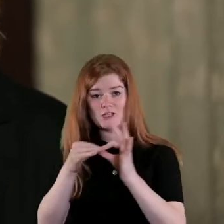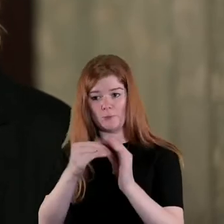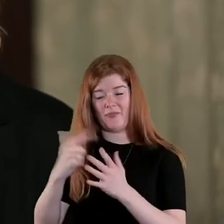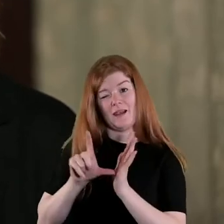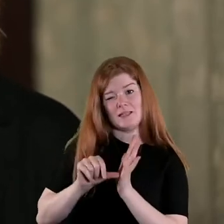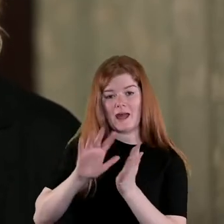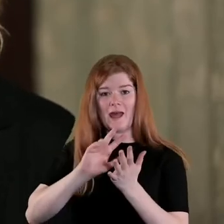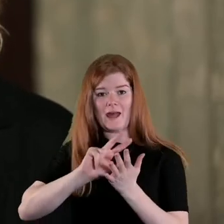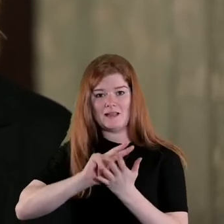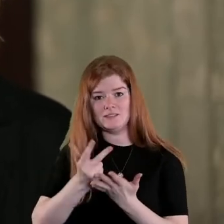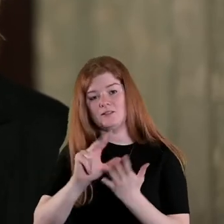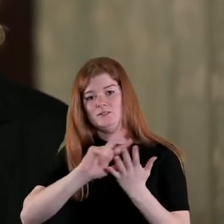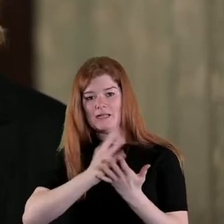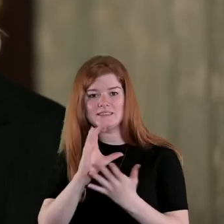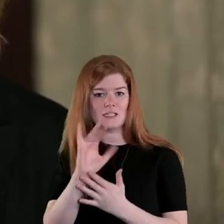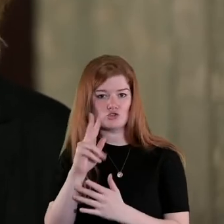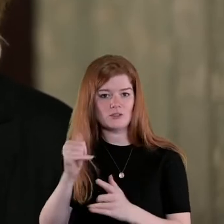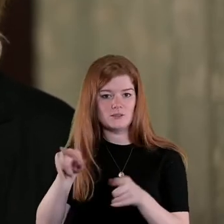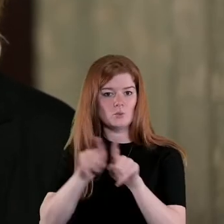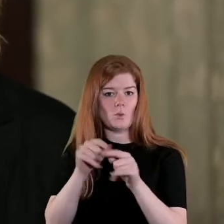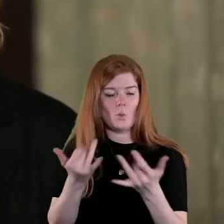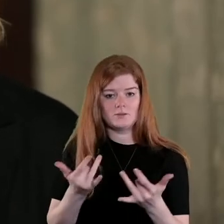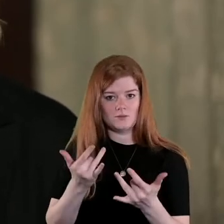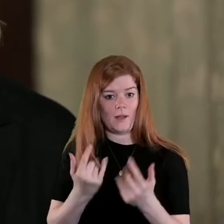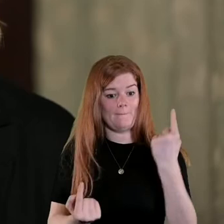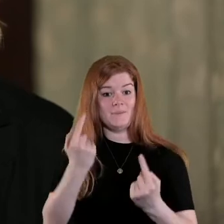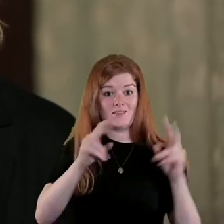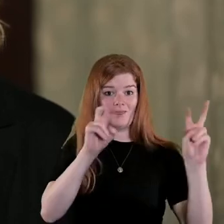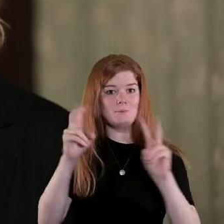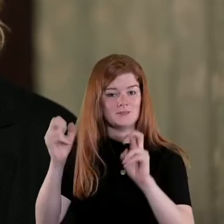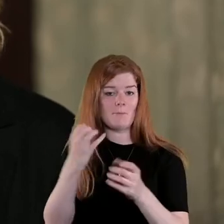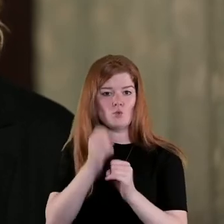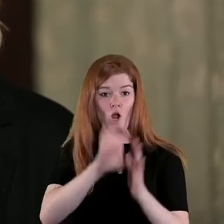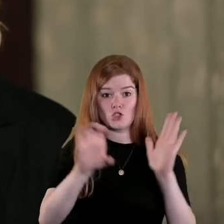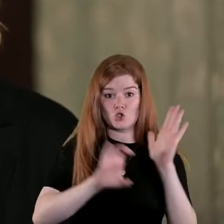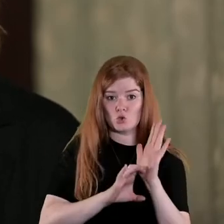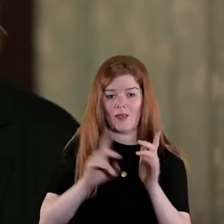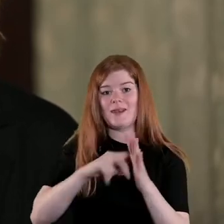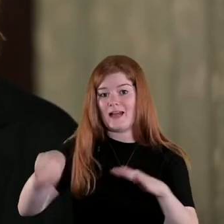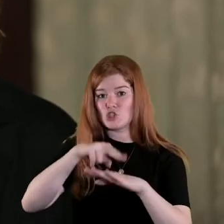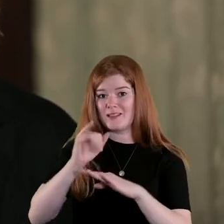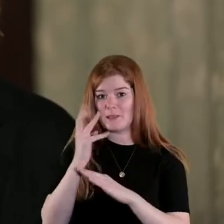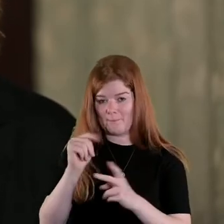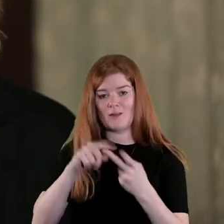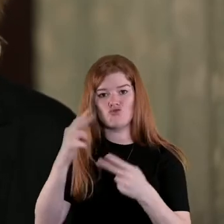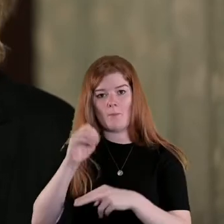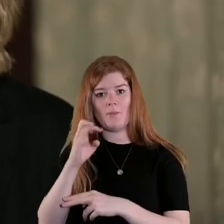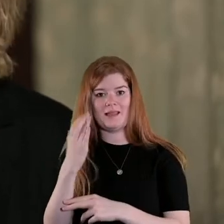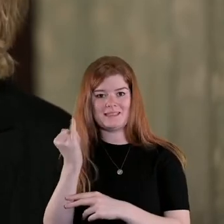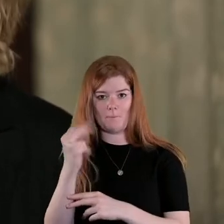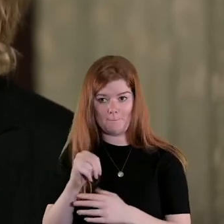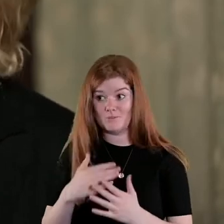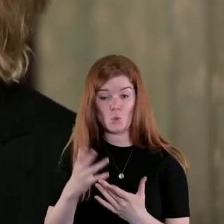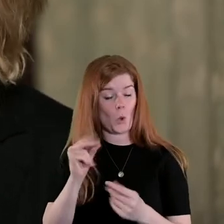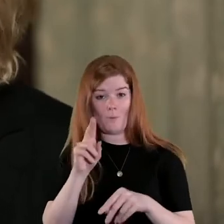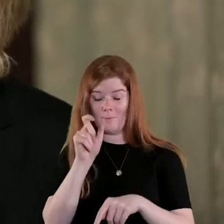18th and 19th century as well as on the competing themes of constitutional nationalism and republicanism So I think